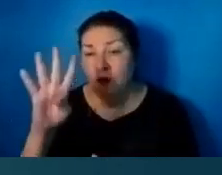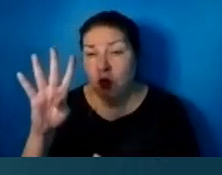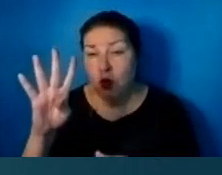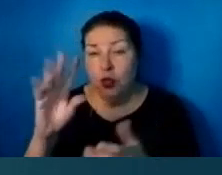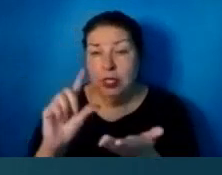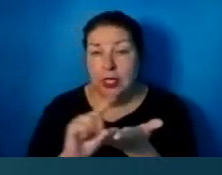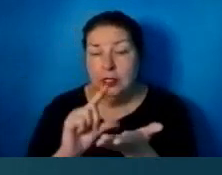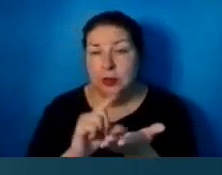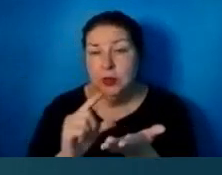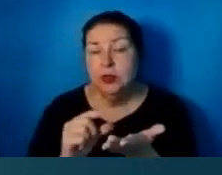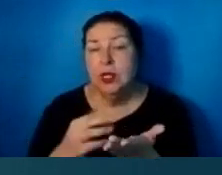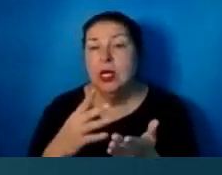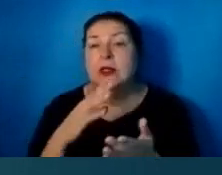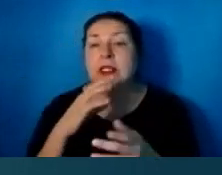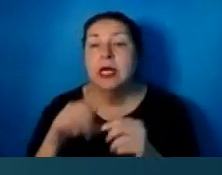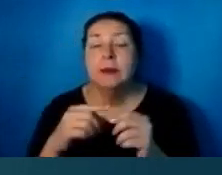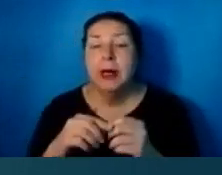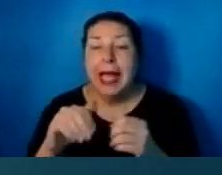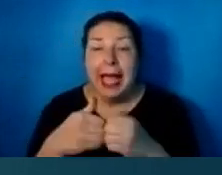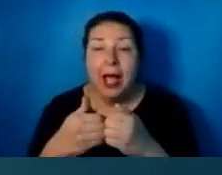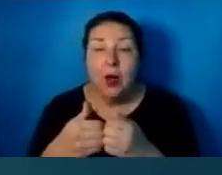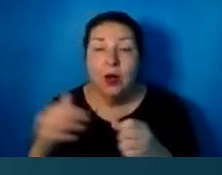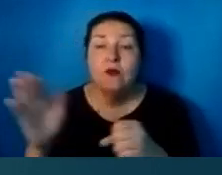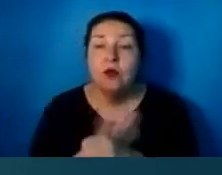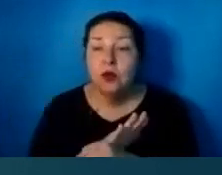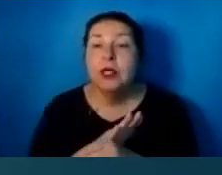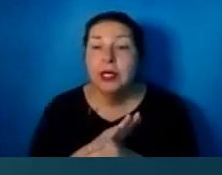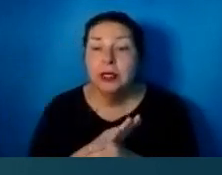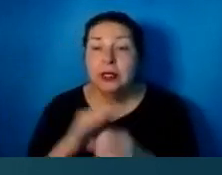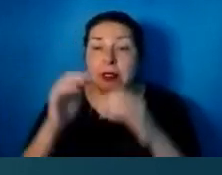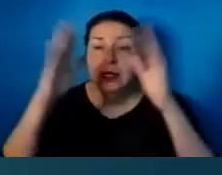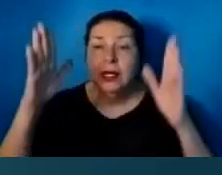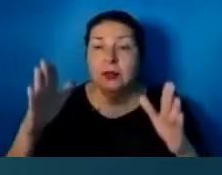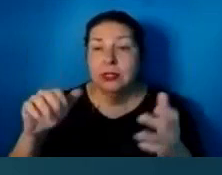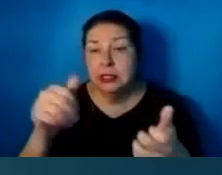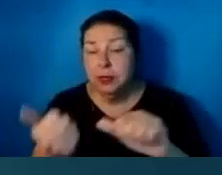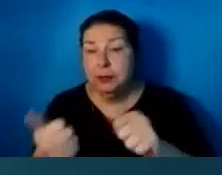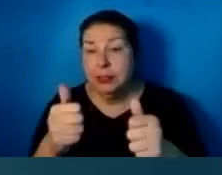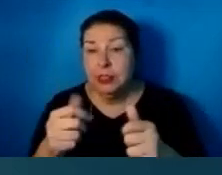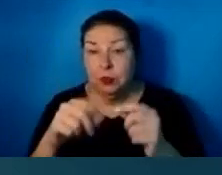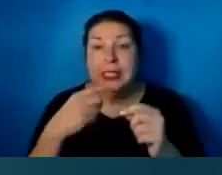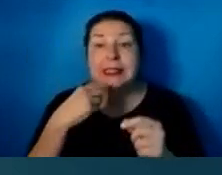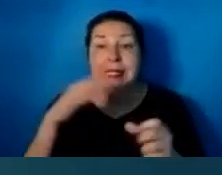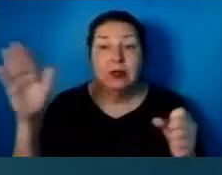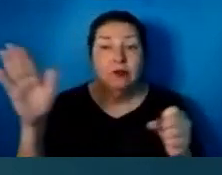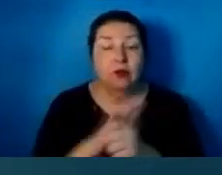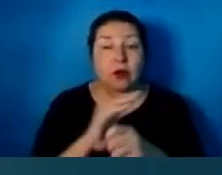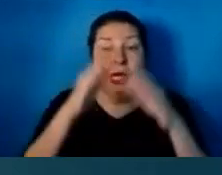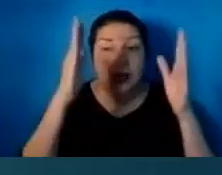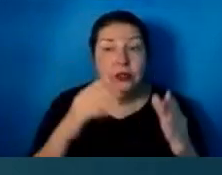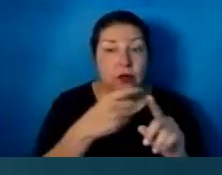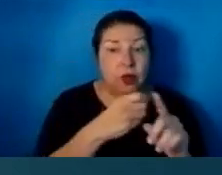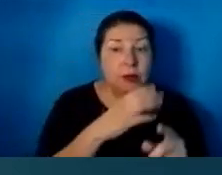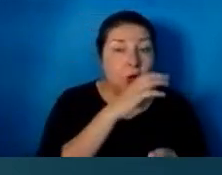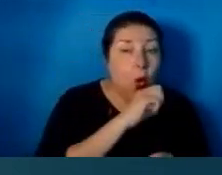of where an entire household is baptized. And by entire household, from the very old